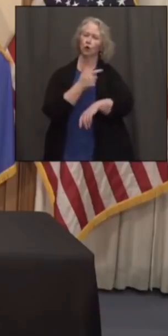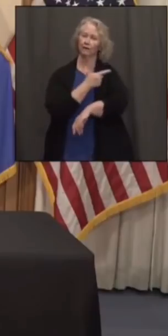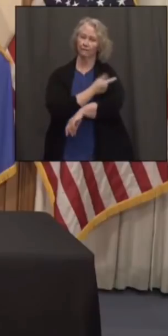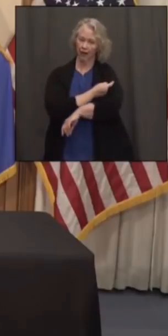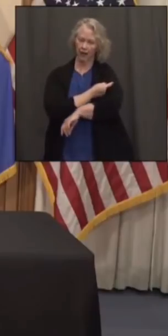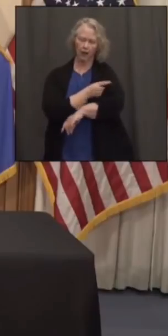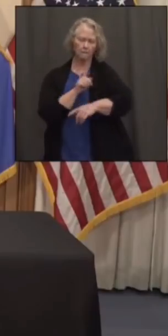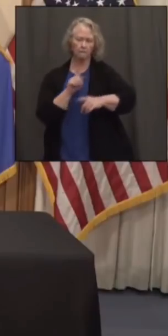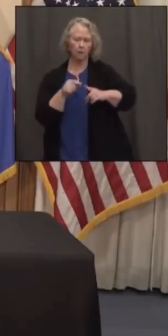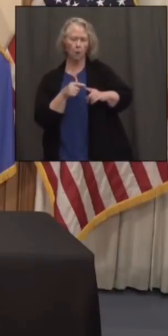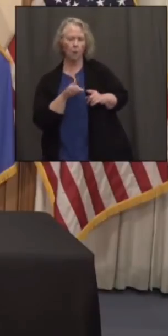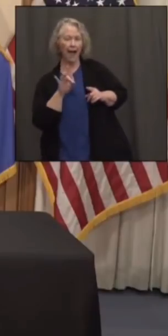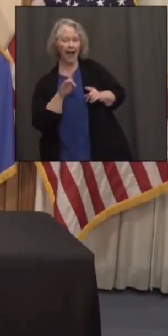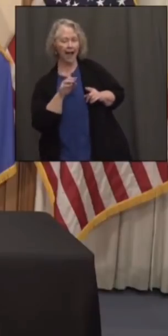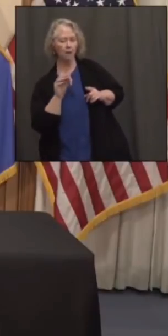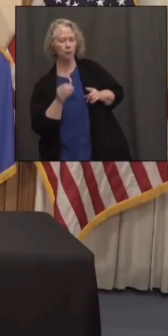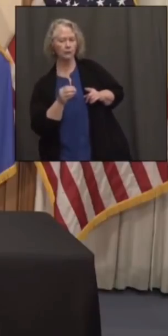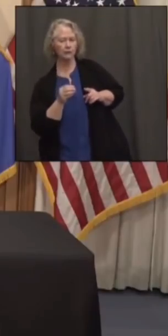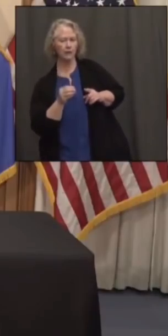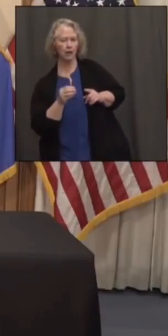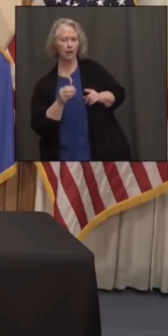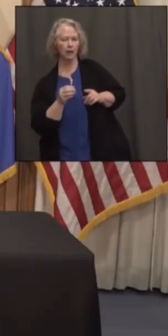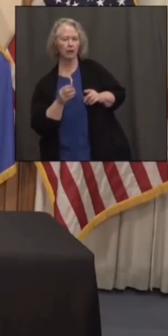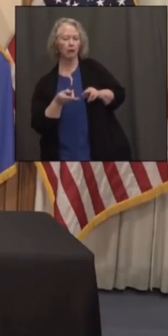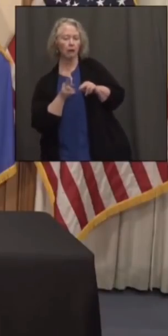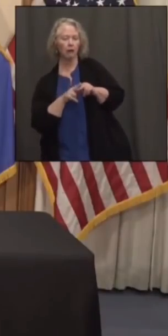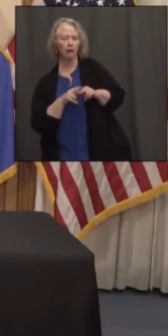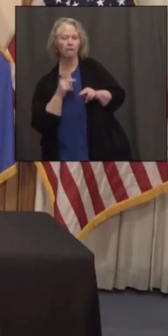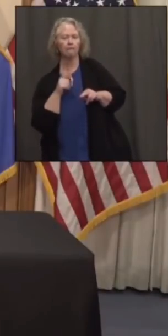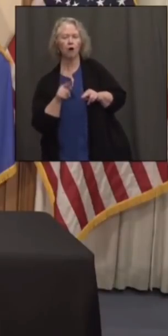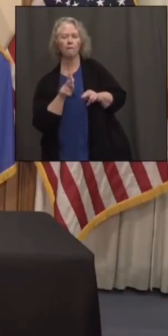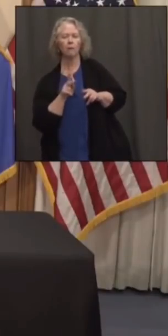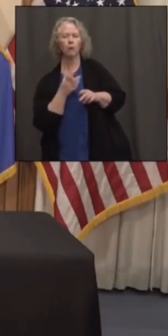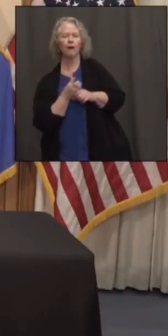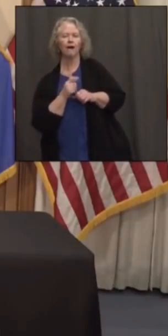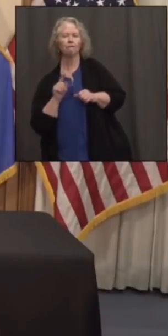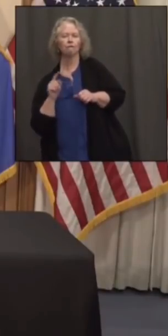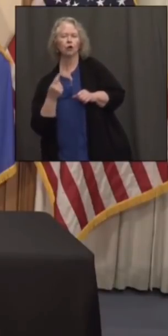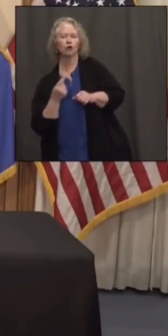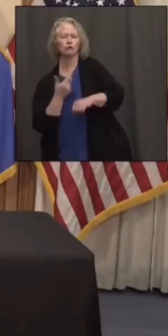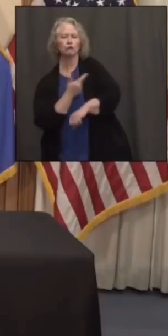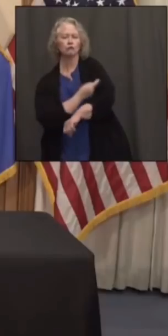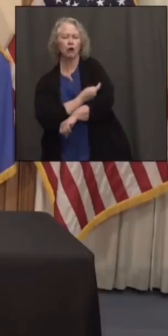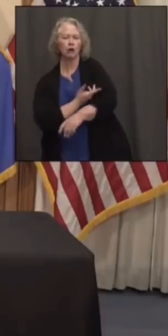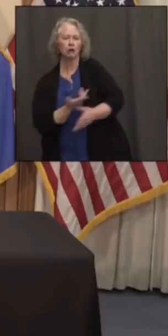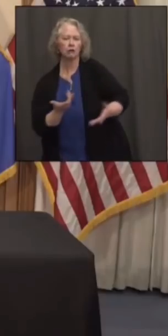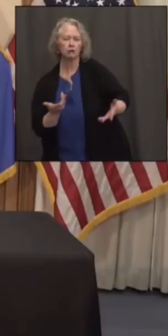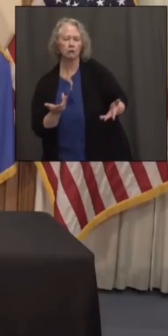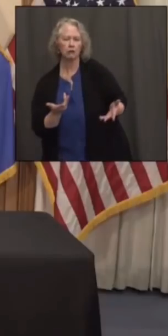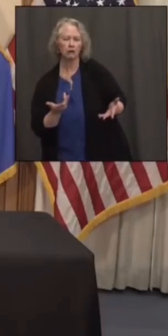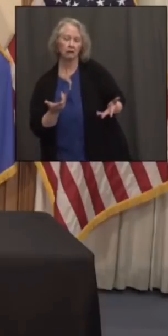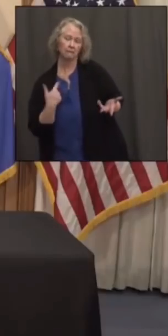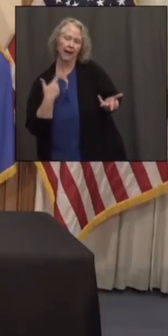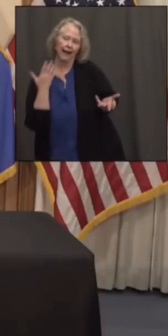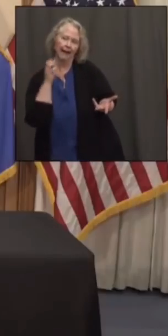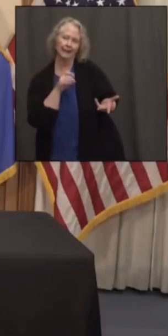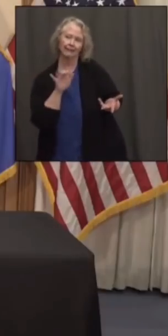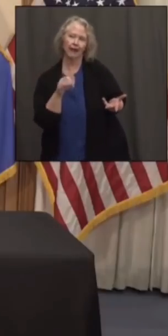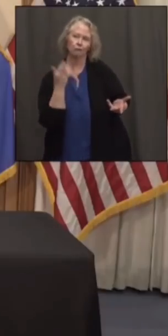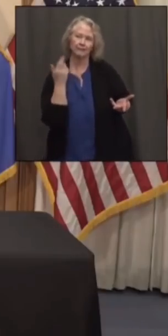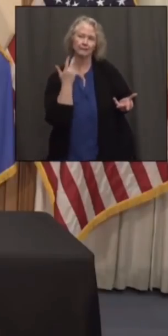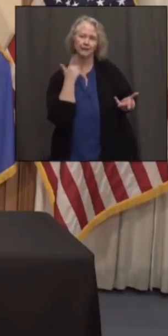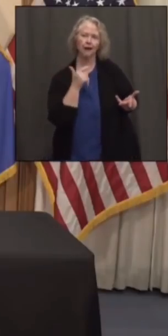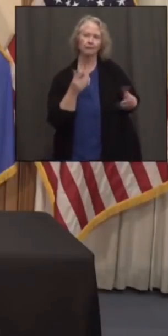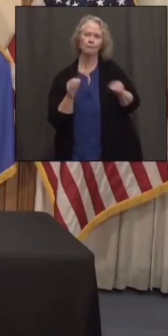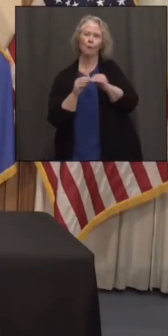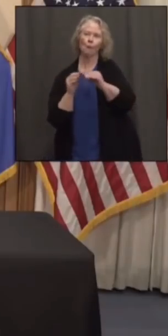increase in the number of first shots administered. I would imagine as more people get vaccinated, we would see that number go down. But are